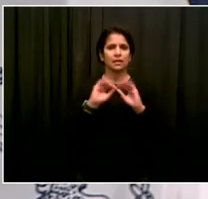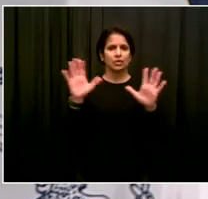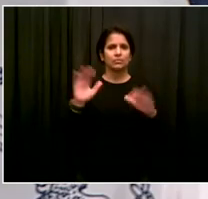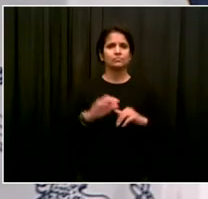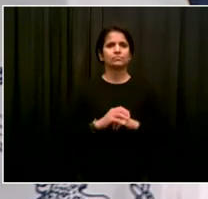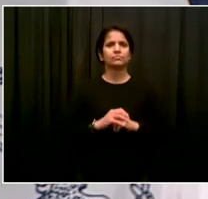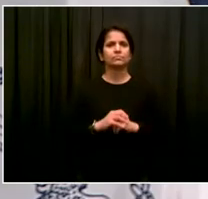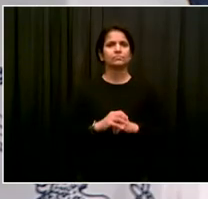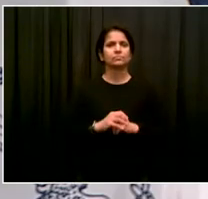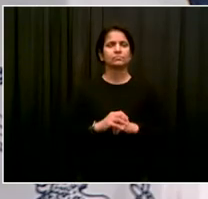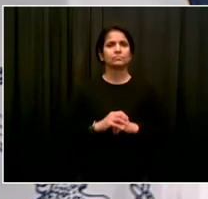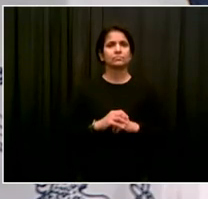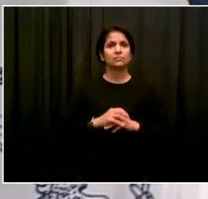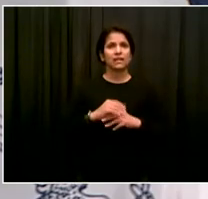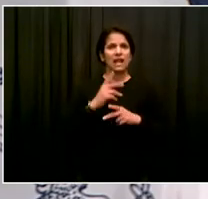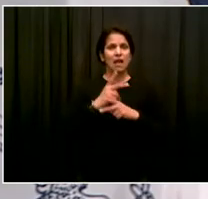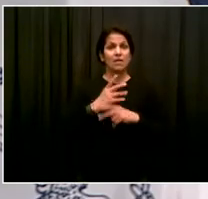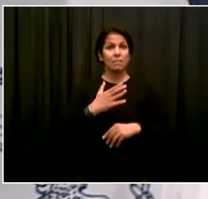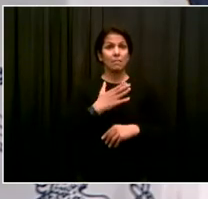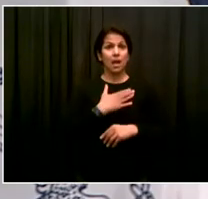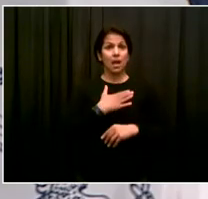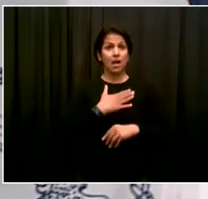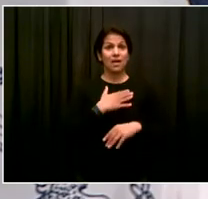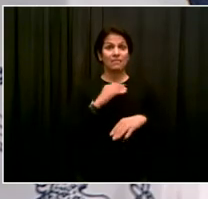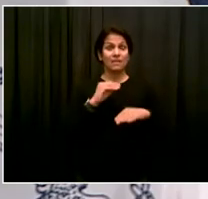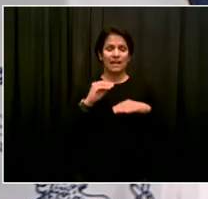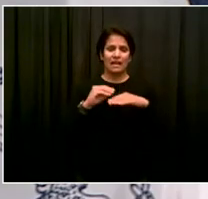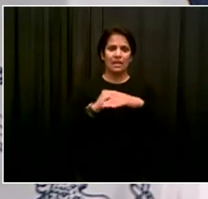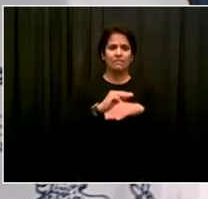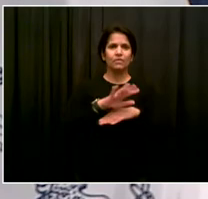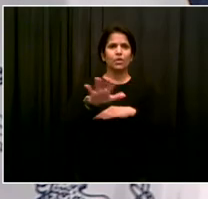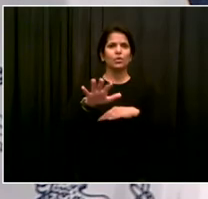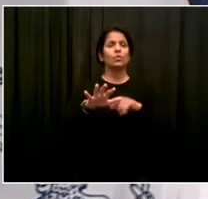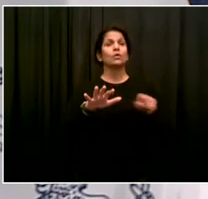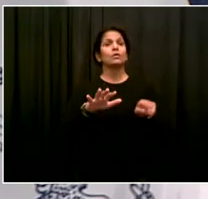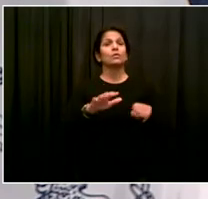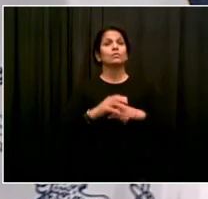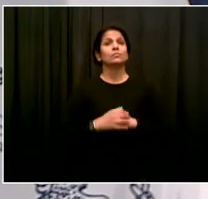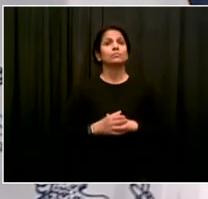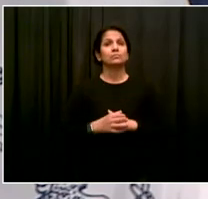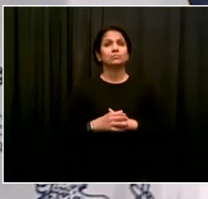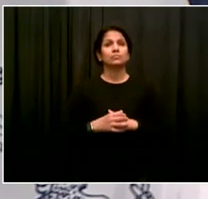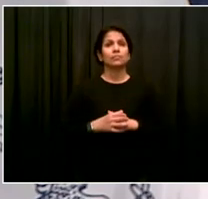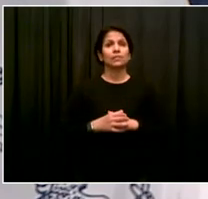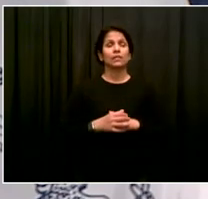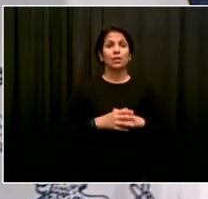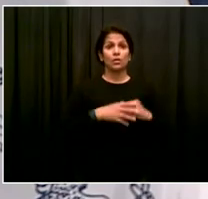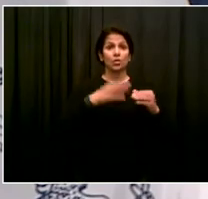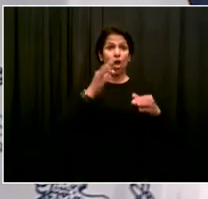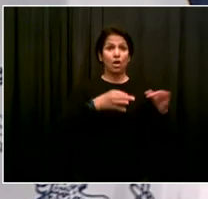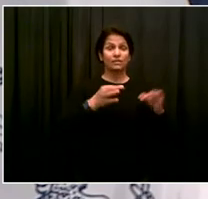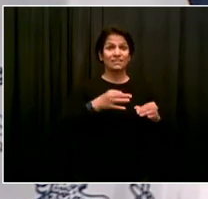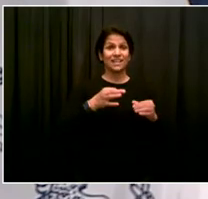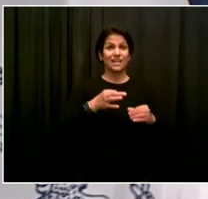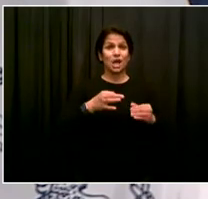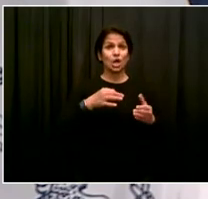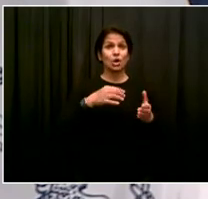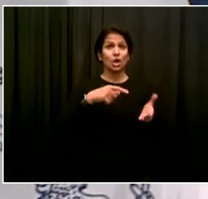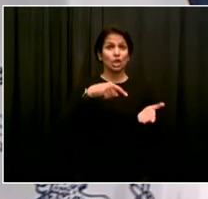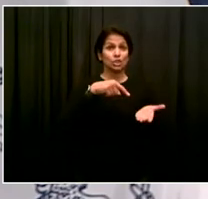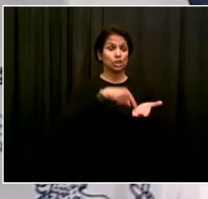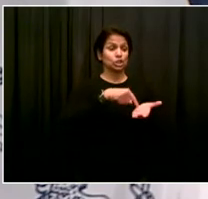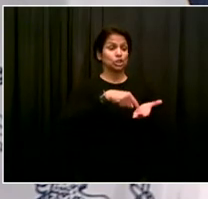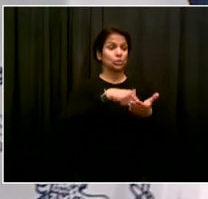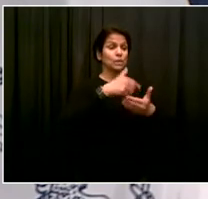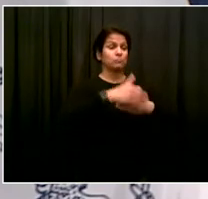of due process, including in courts, on that case. And then further, the CCRB wanted to pursue